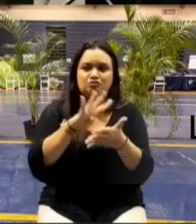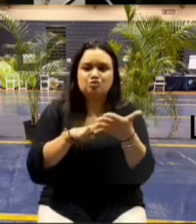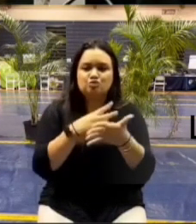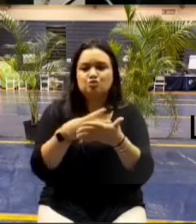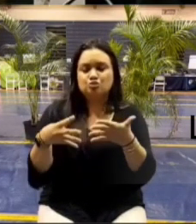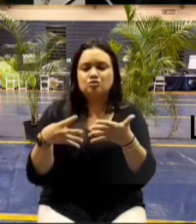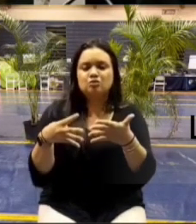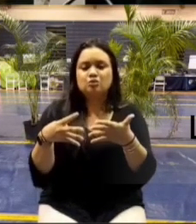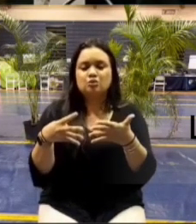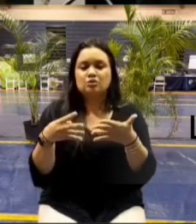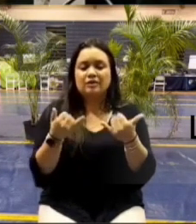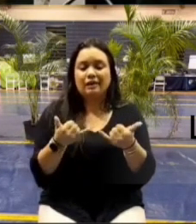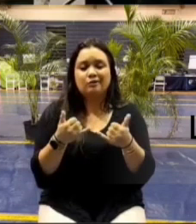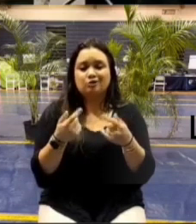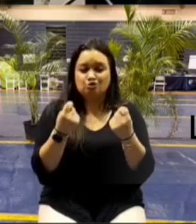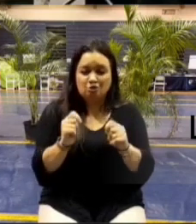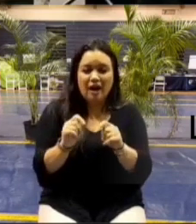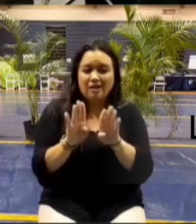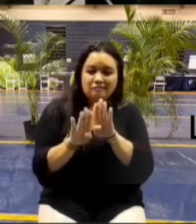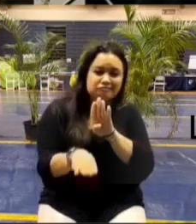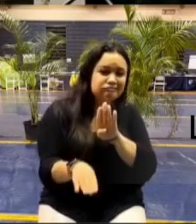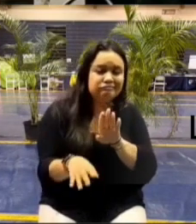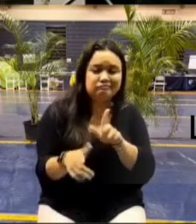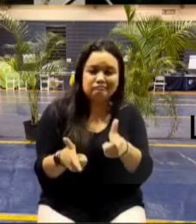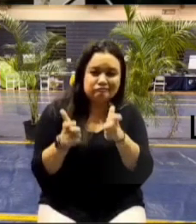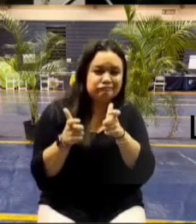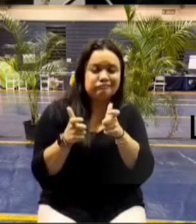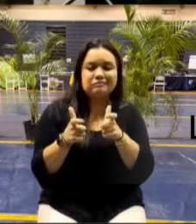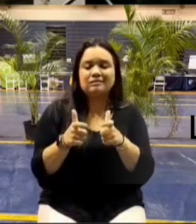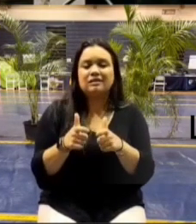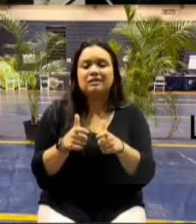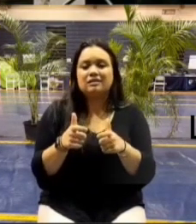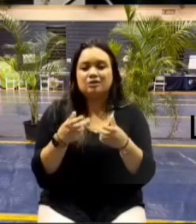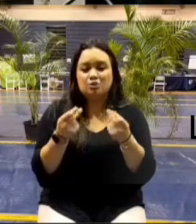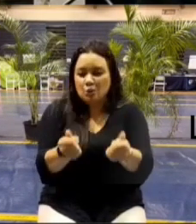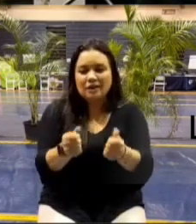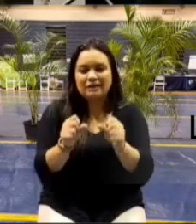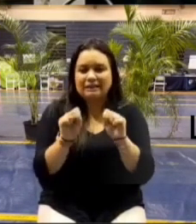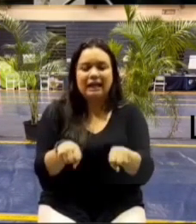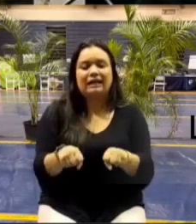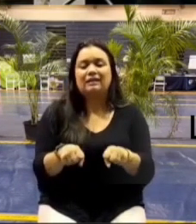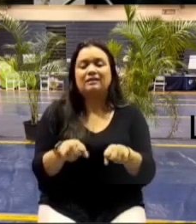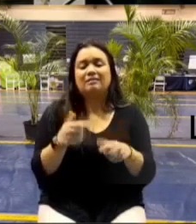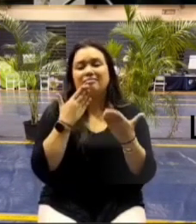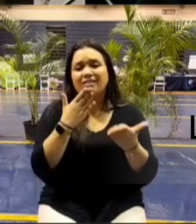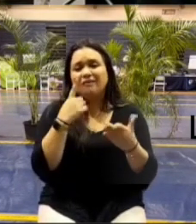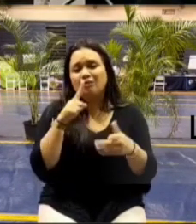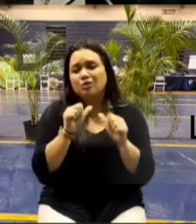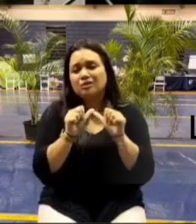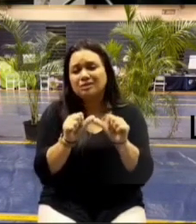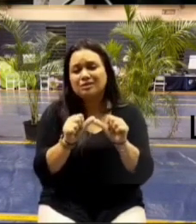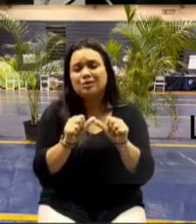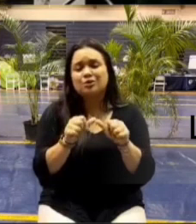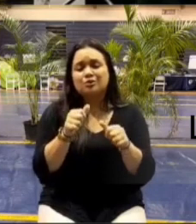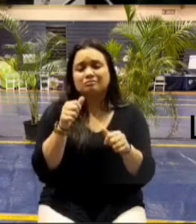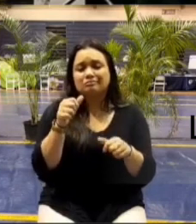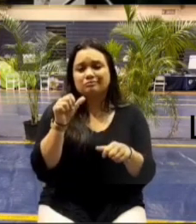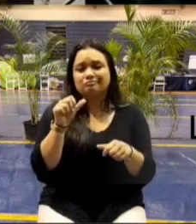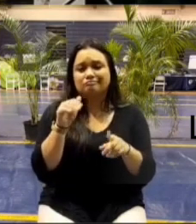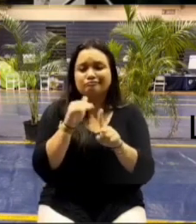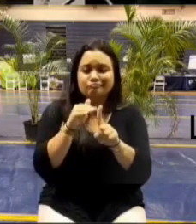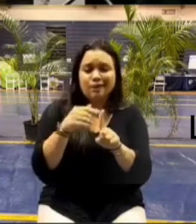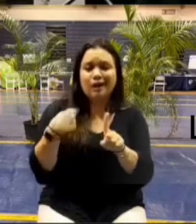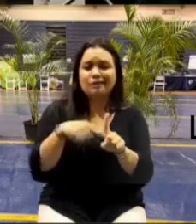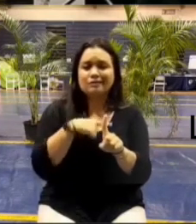has their foot on the gas and everybody's trying to make it happen just as quickly as possible but thank you for continuing to remind us because we can